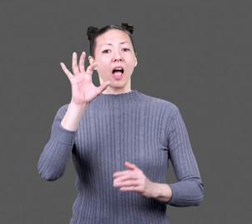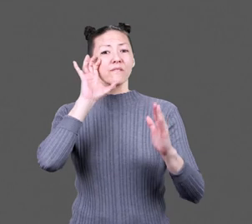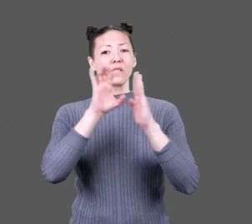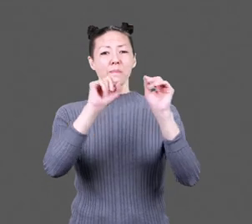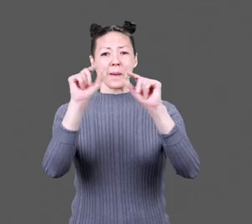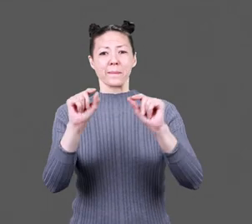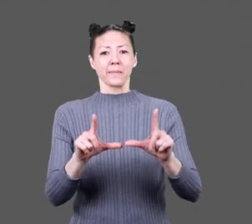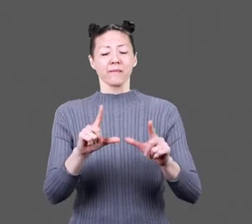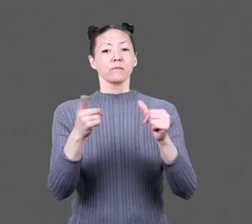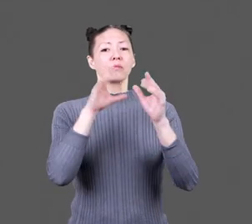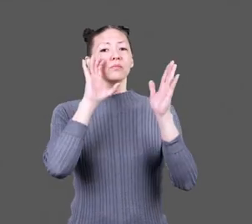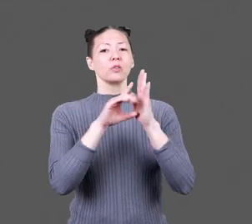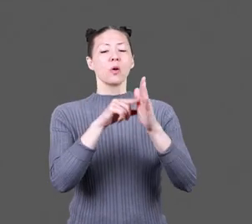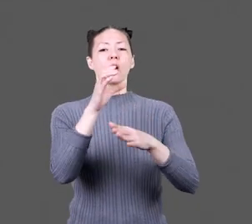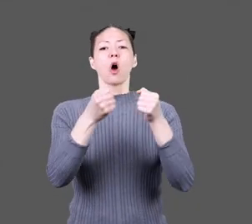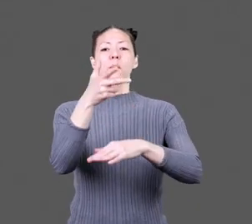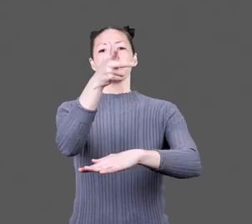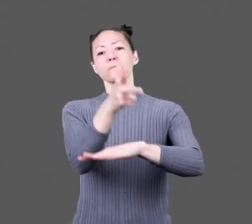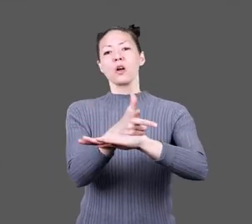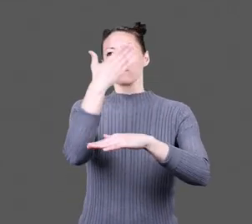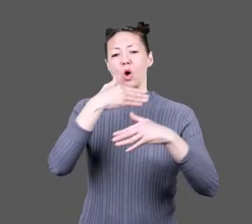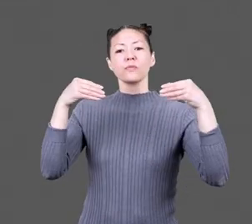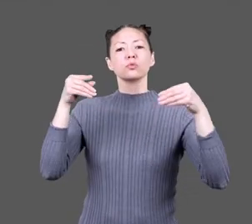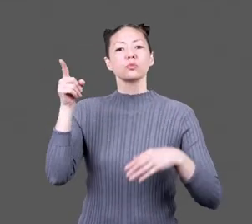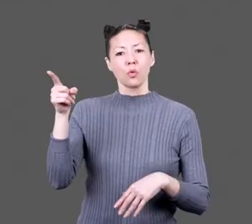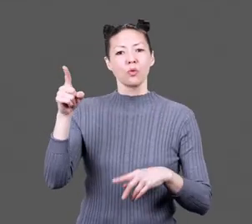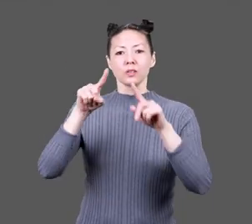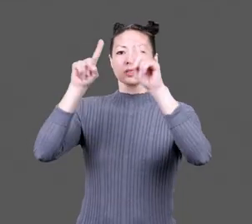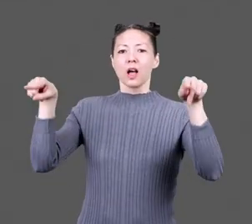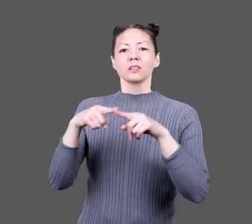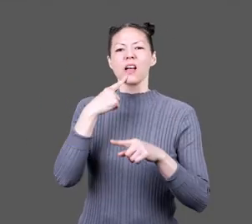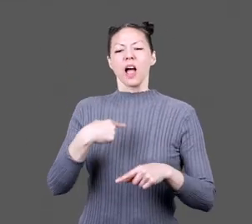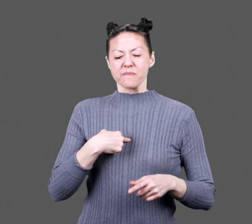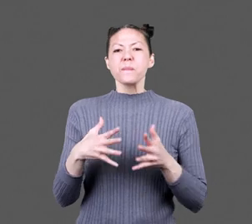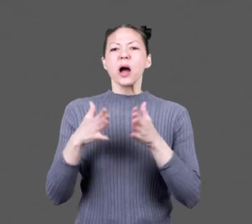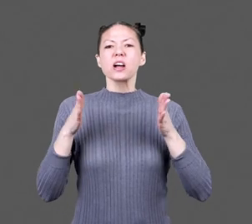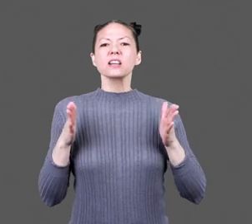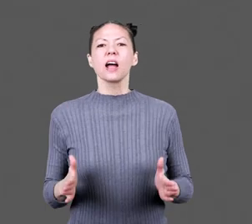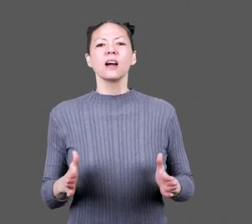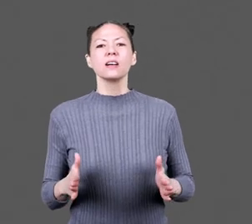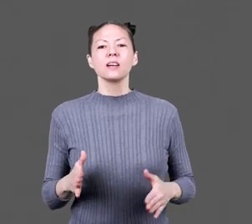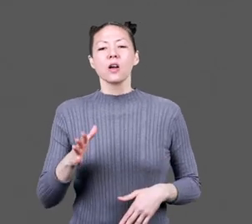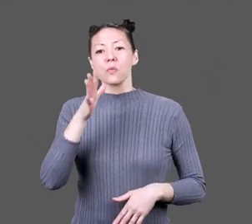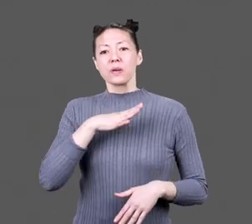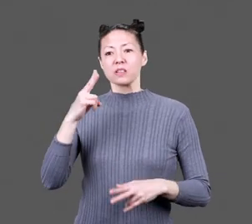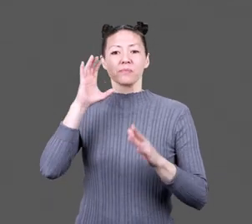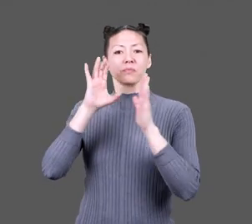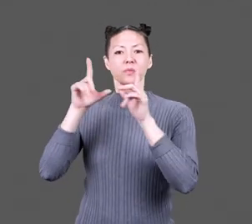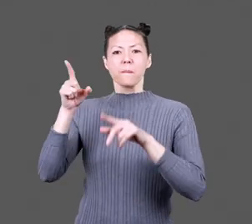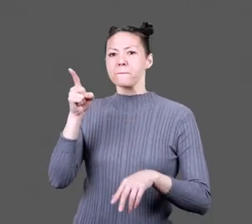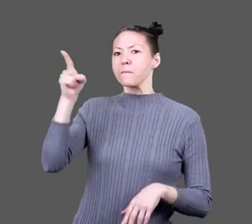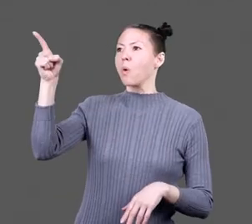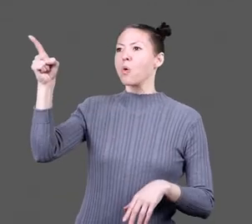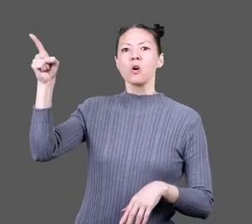Nine photographs. The first. car parks in front of a store. A sign hangs. I am an American. The